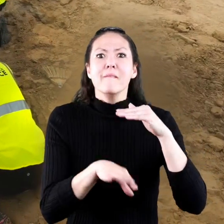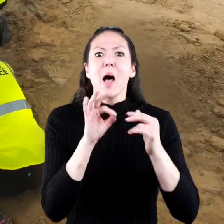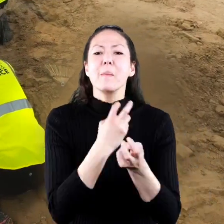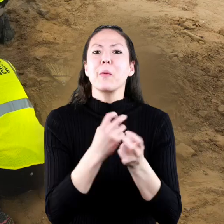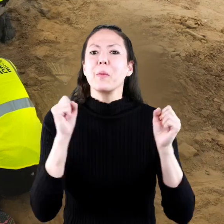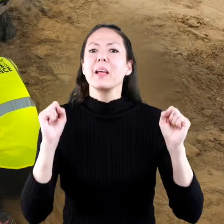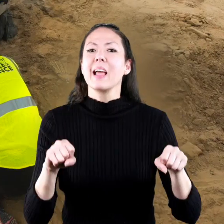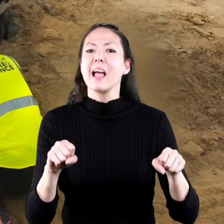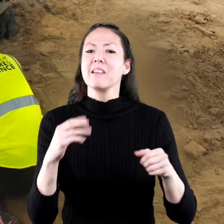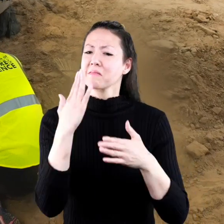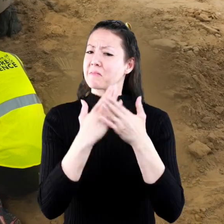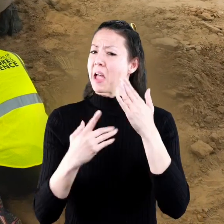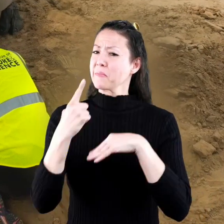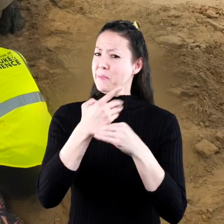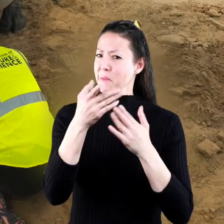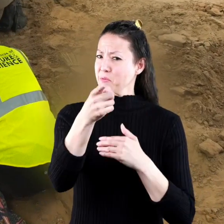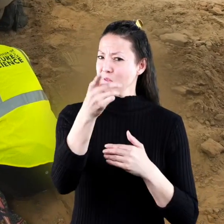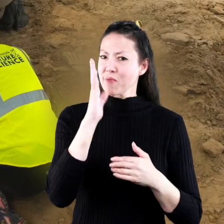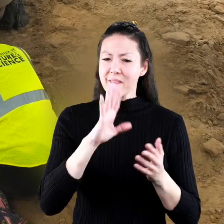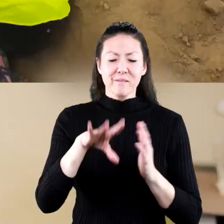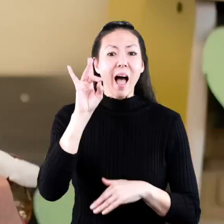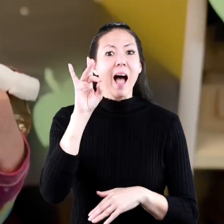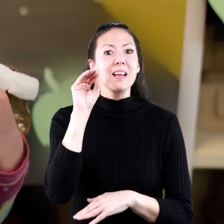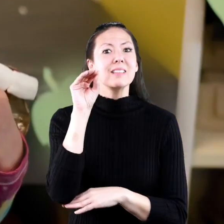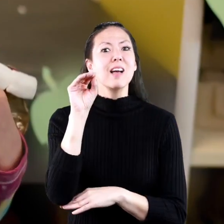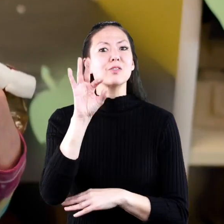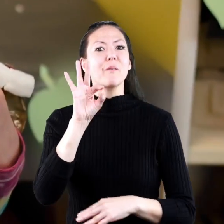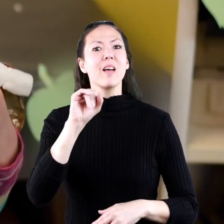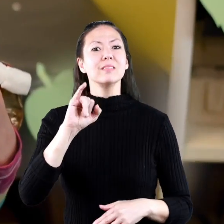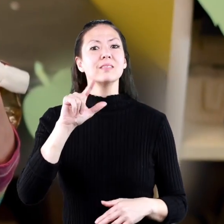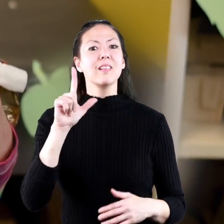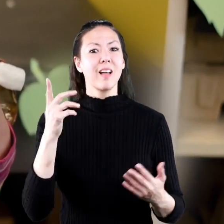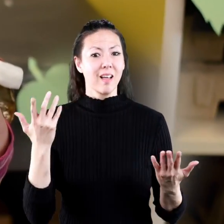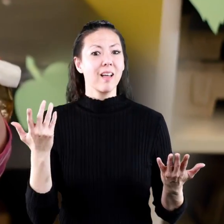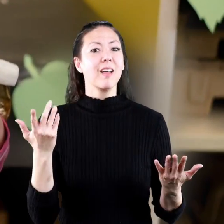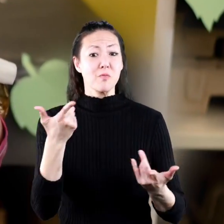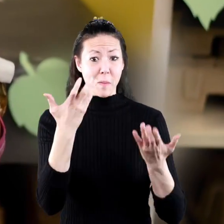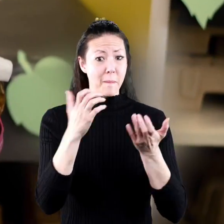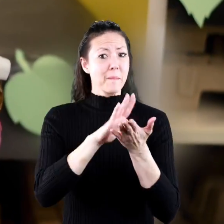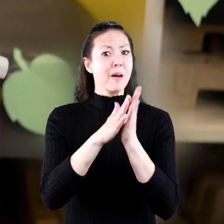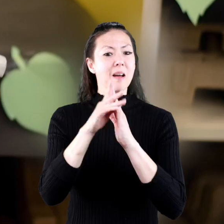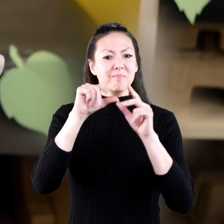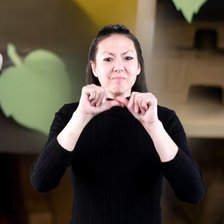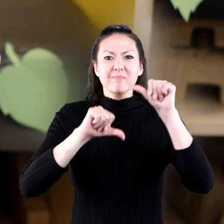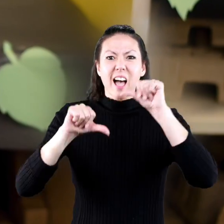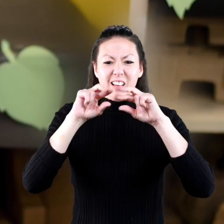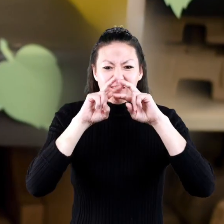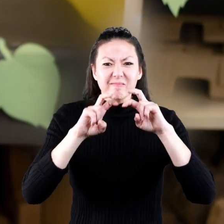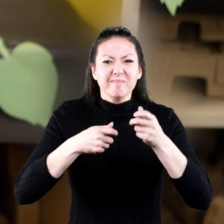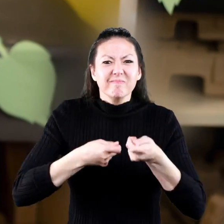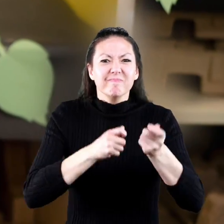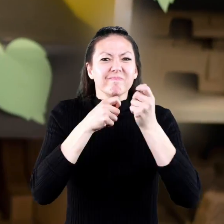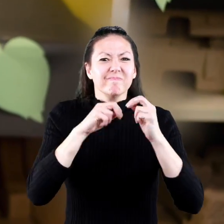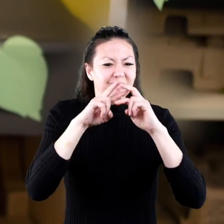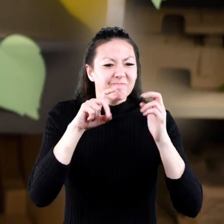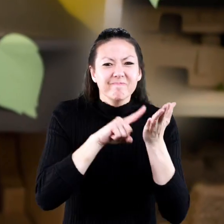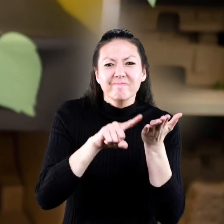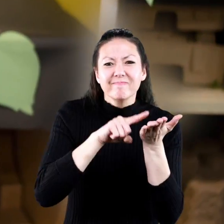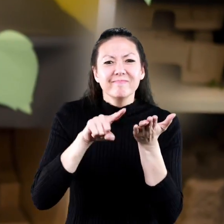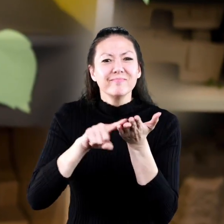sites maybe someday you will find a dinosaur fossil someday you may want to become a